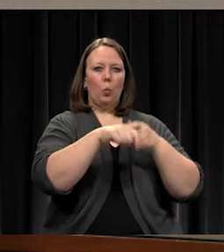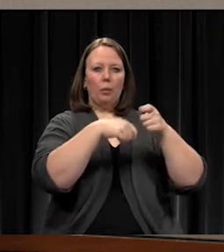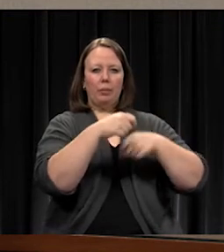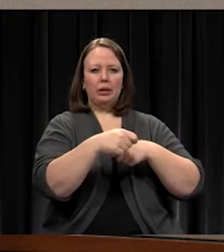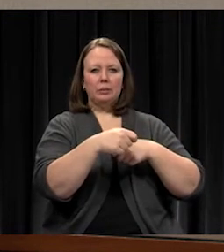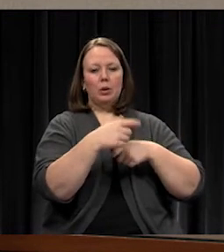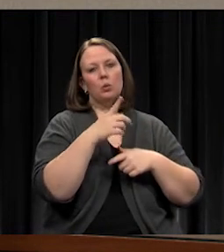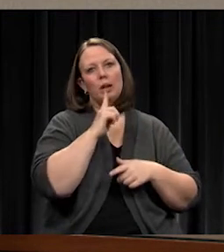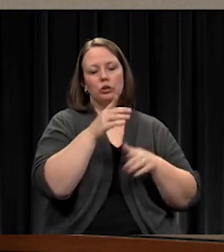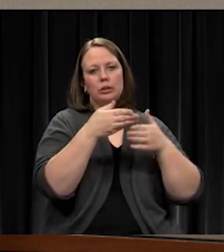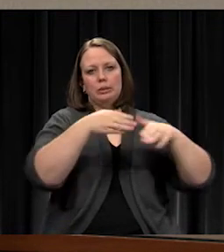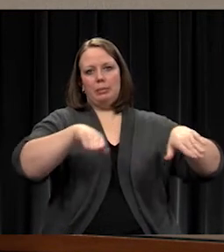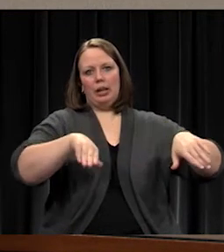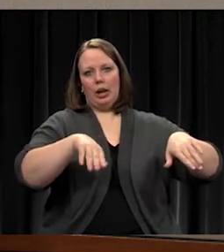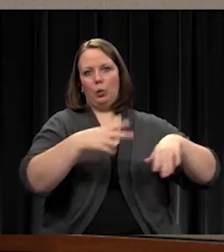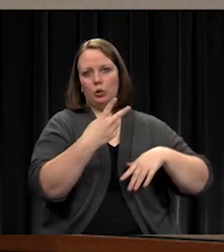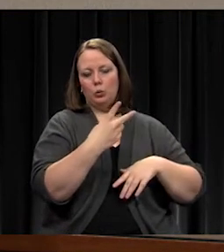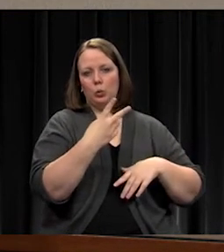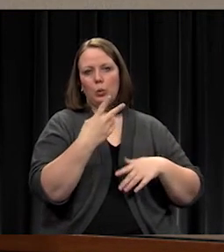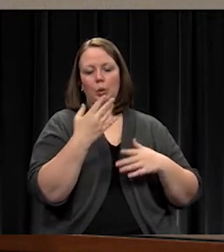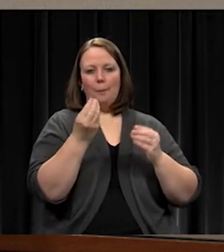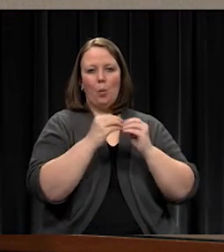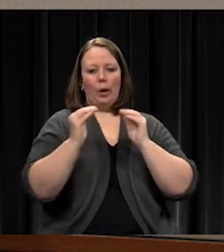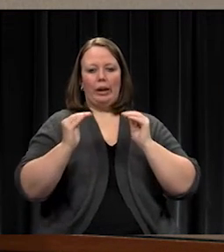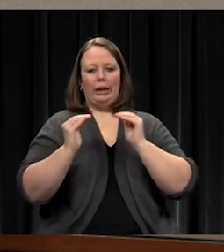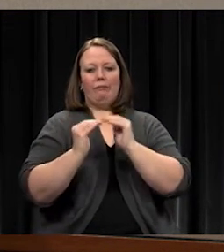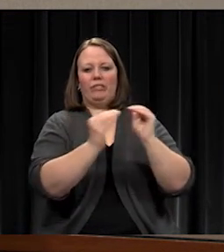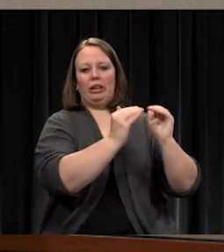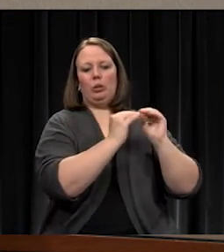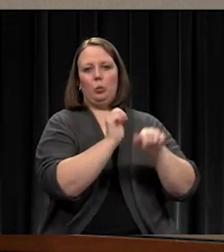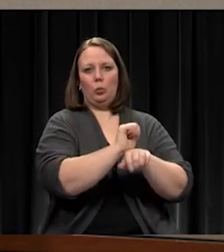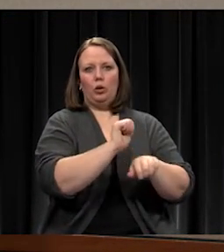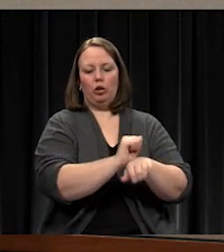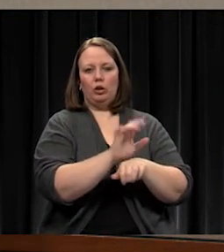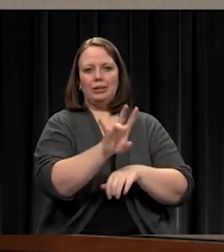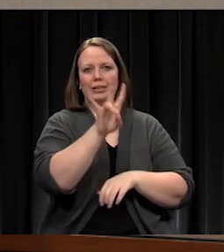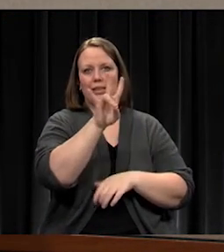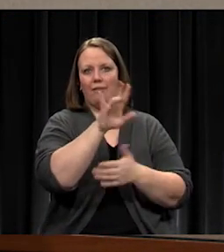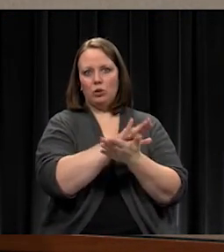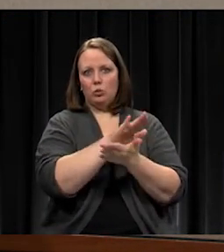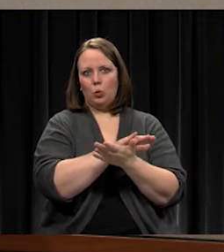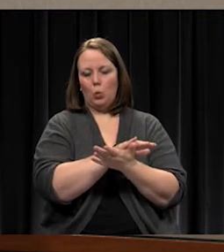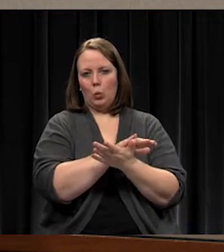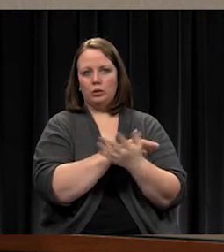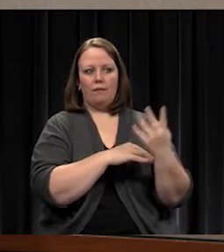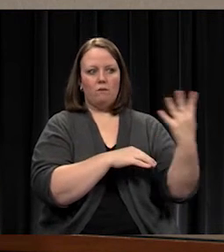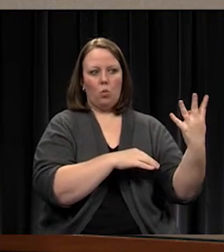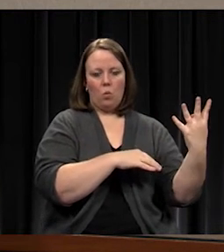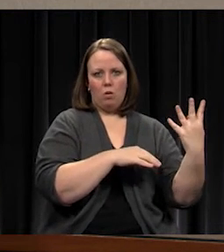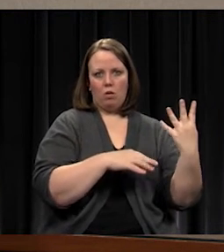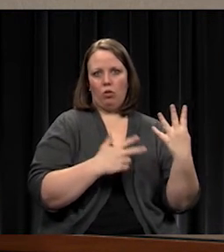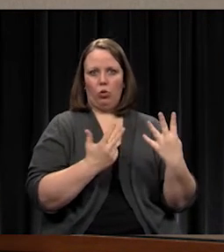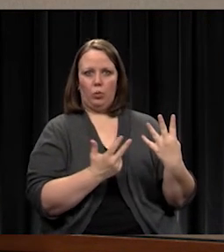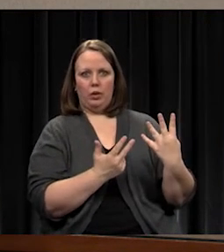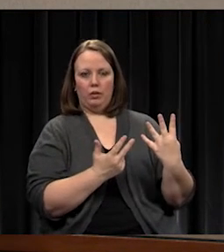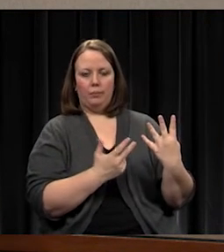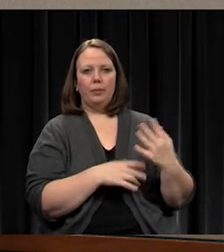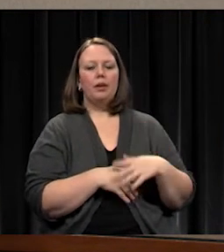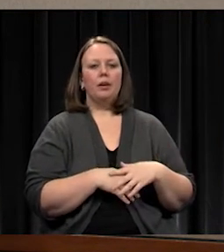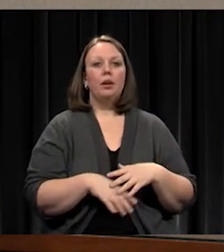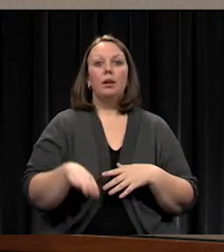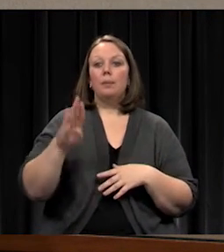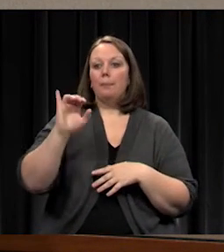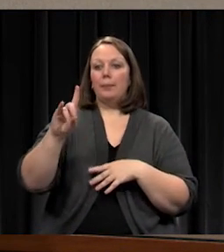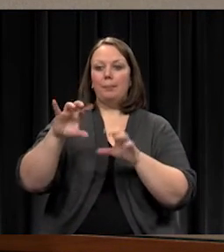out the amount of work. We had seven schools. So we had four on one, on three on the other. And then for bid package three, it was our lighting replacement